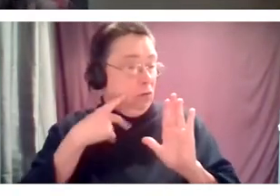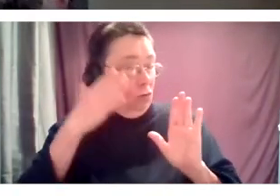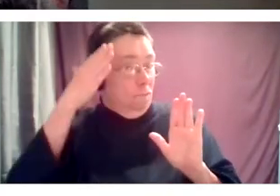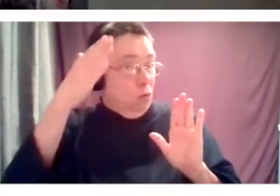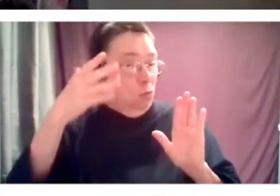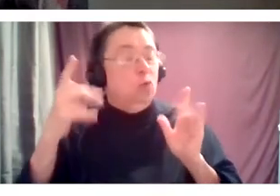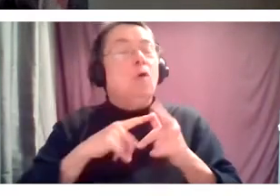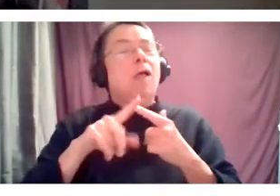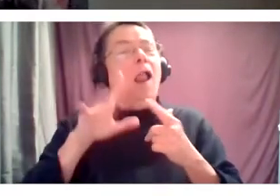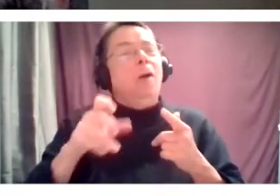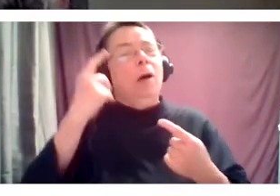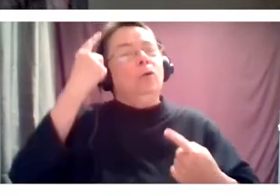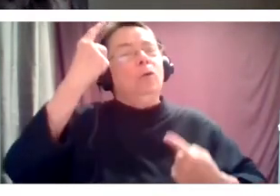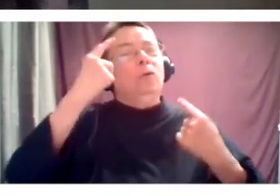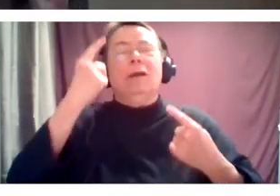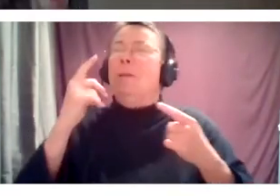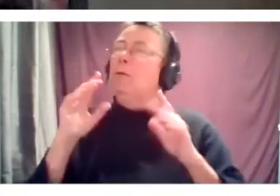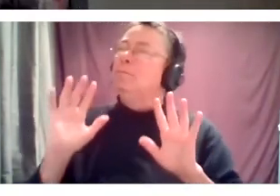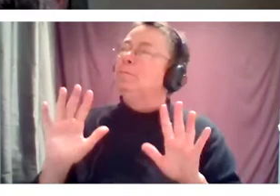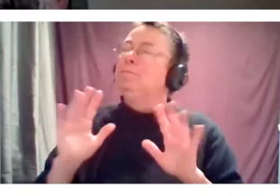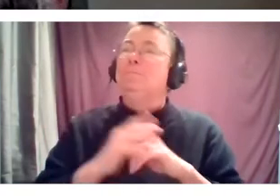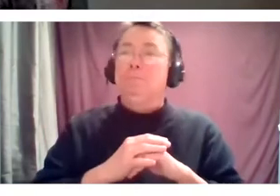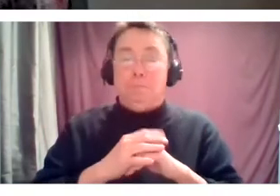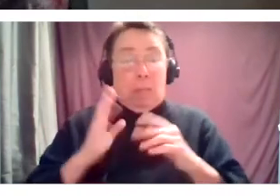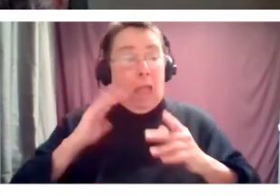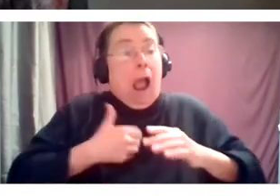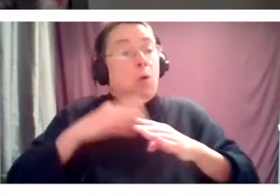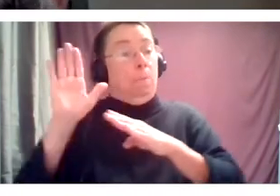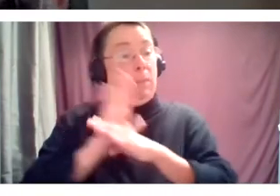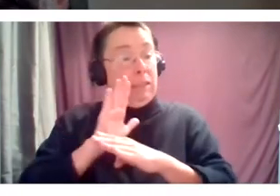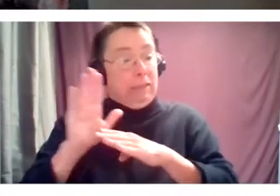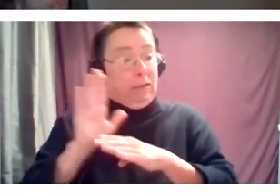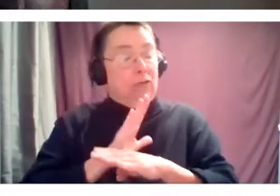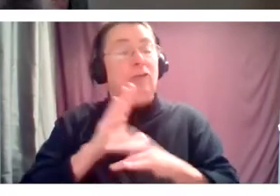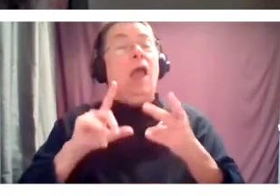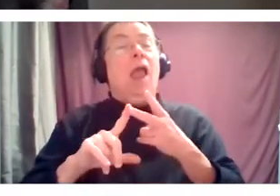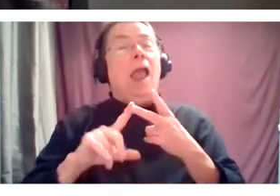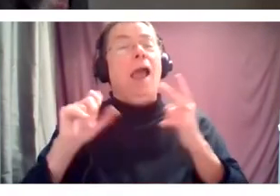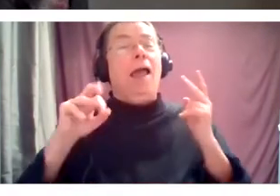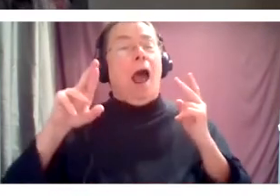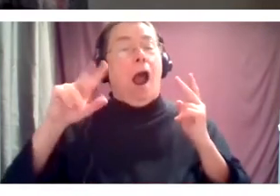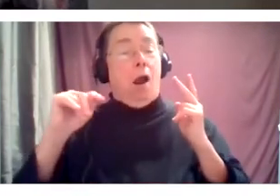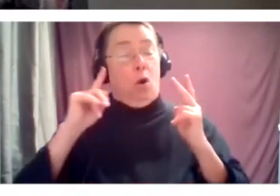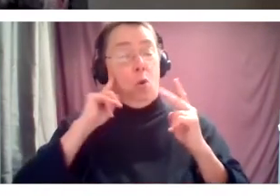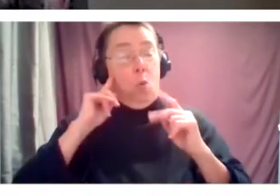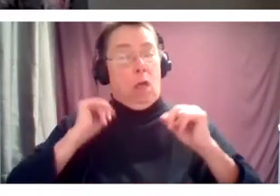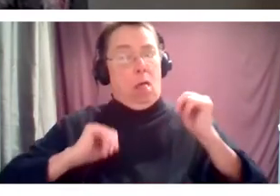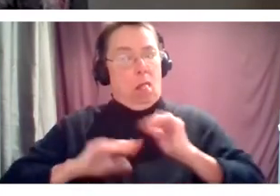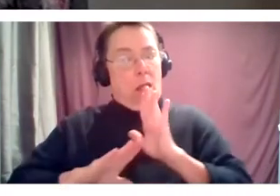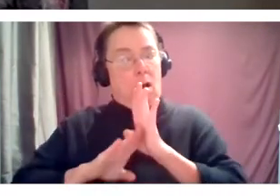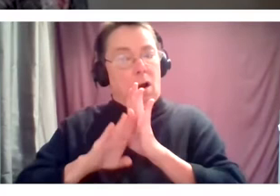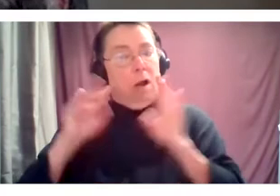think a little bit about how both our industry and our art form are going to evolve out of this moment. As